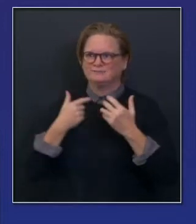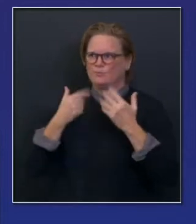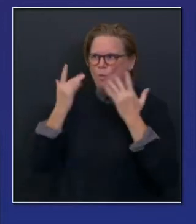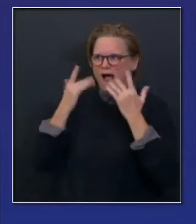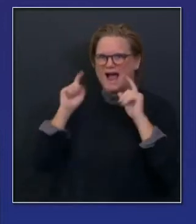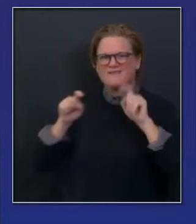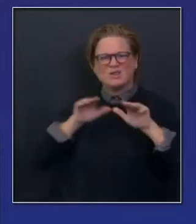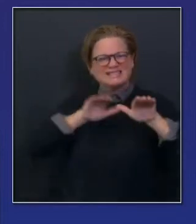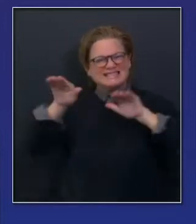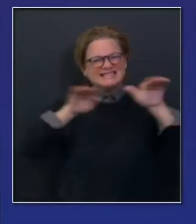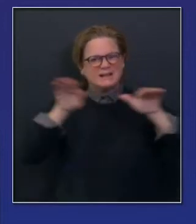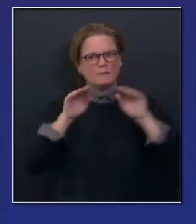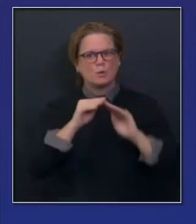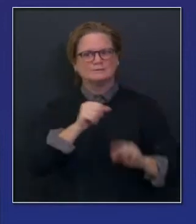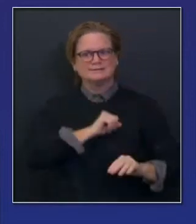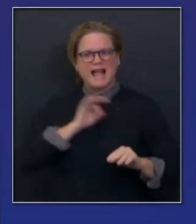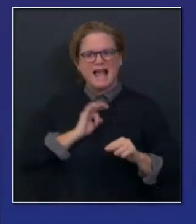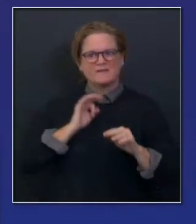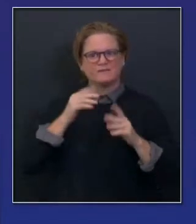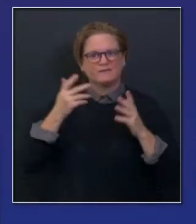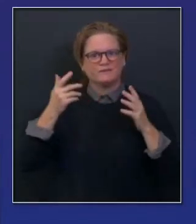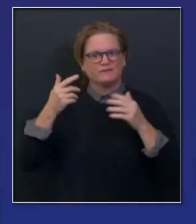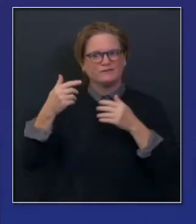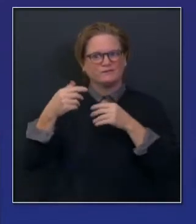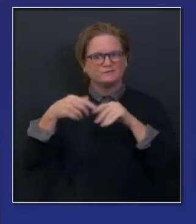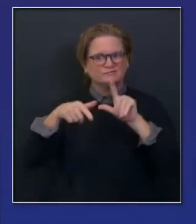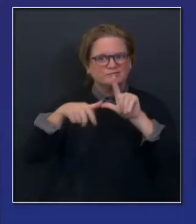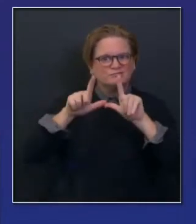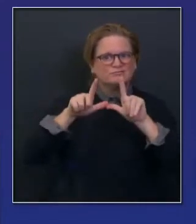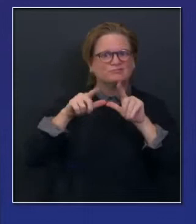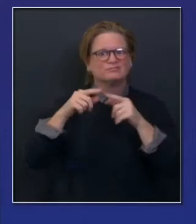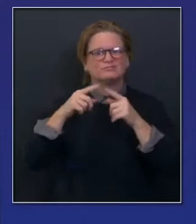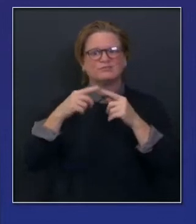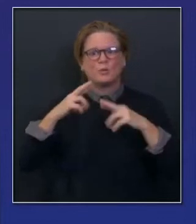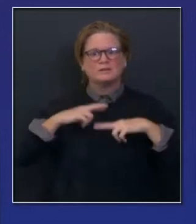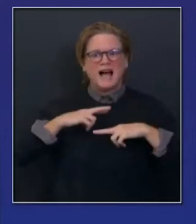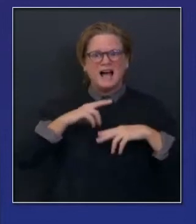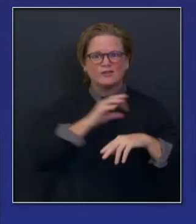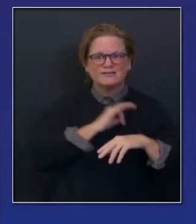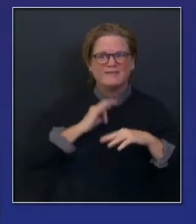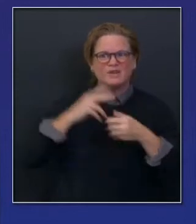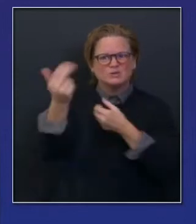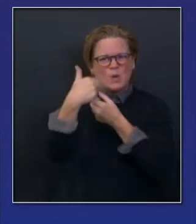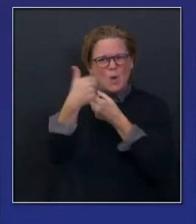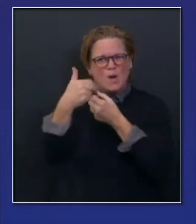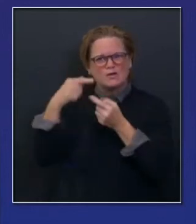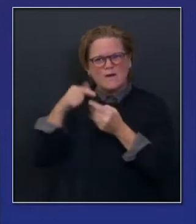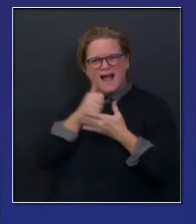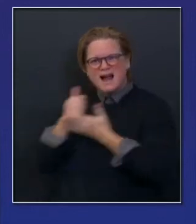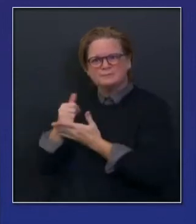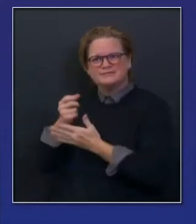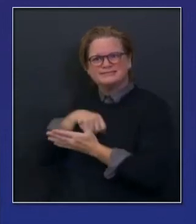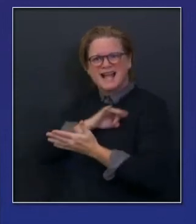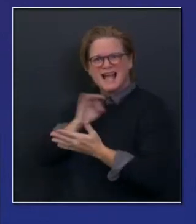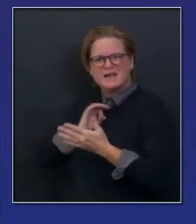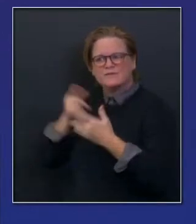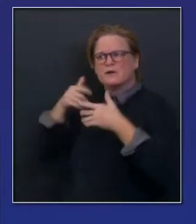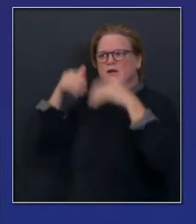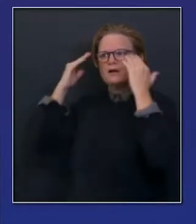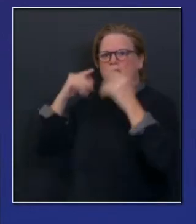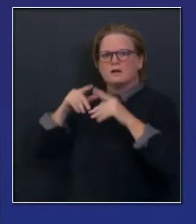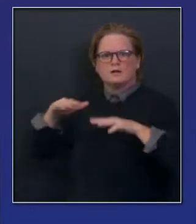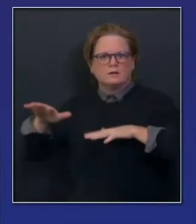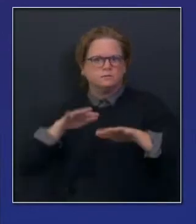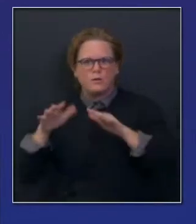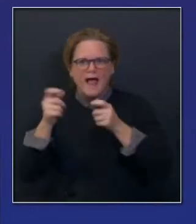of the stress. The alternative care sites also can ameliorate some of the stress in terms of decompressing our hospital system